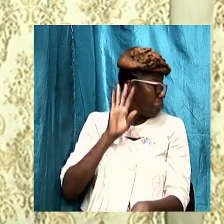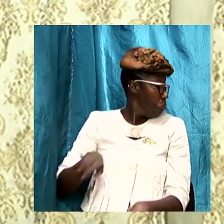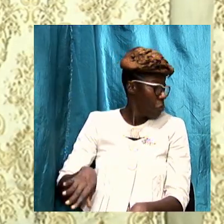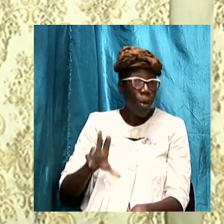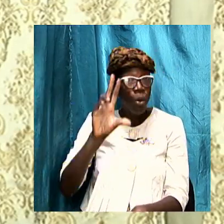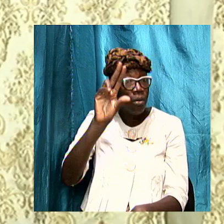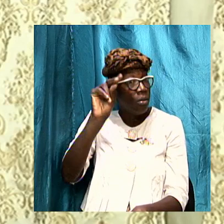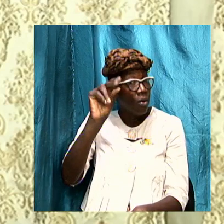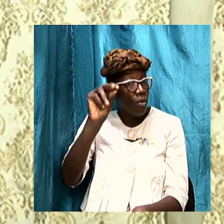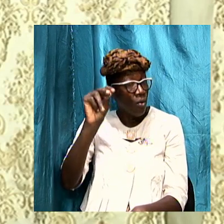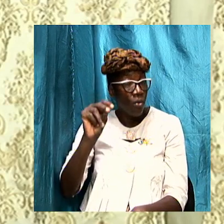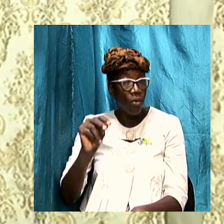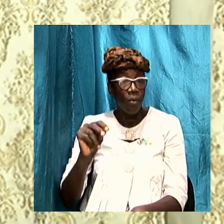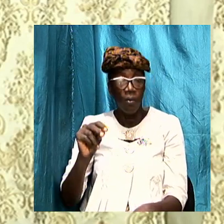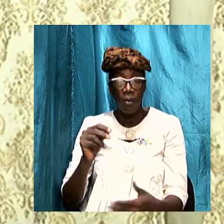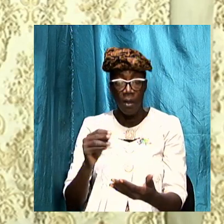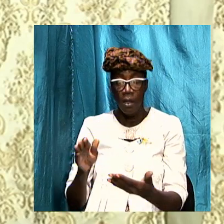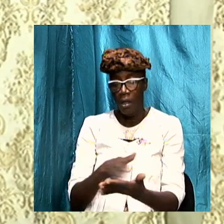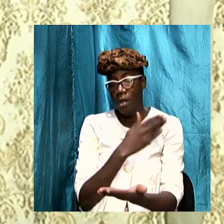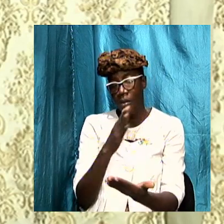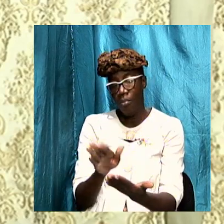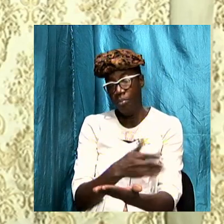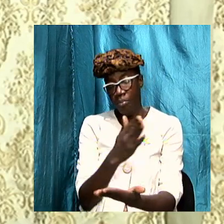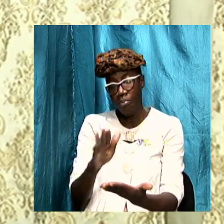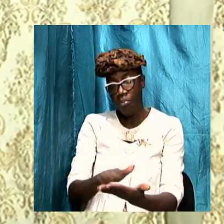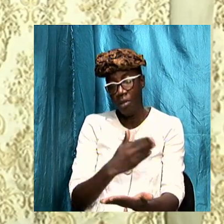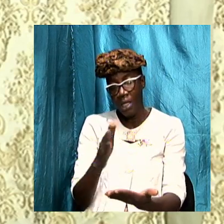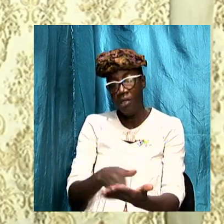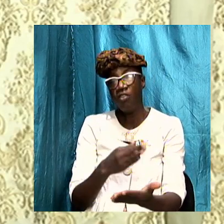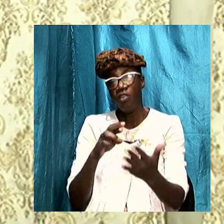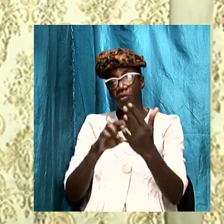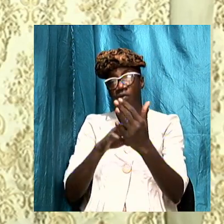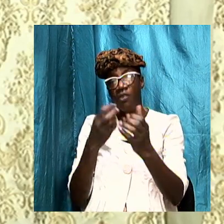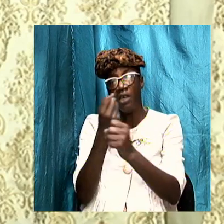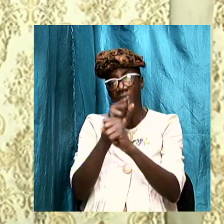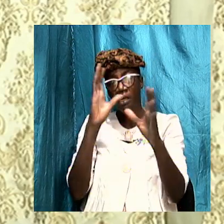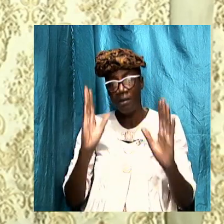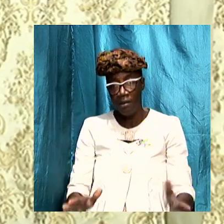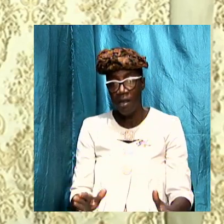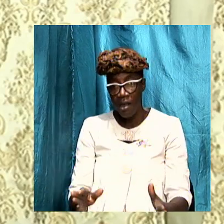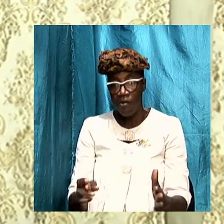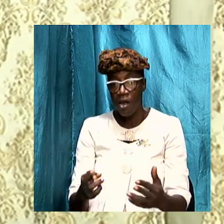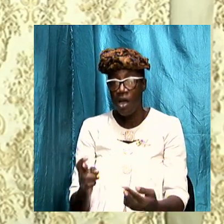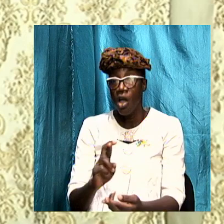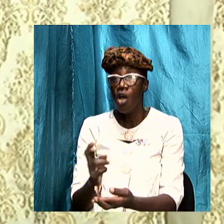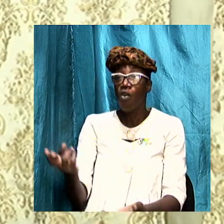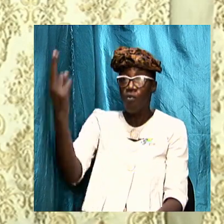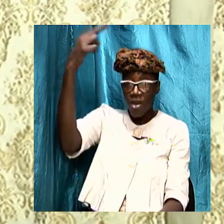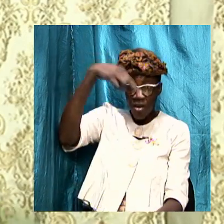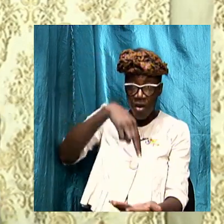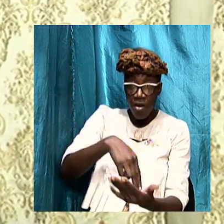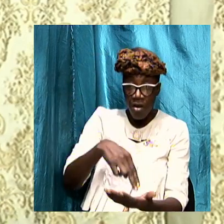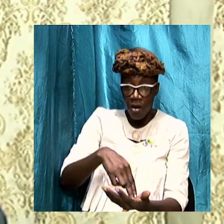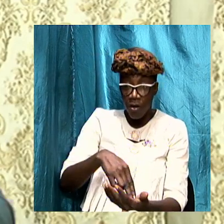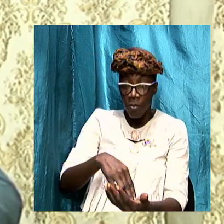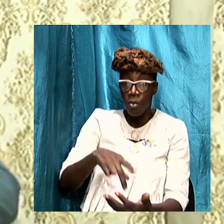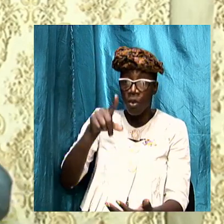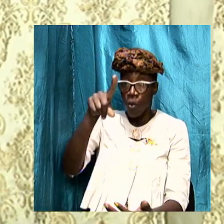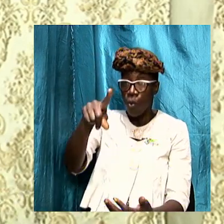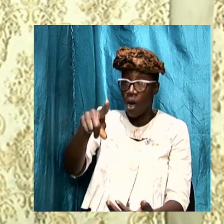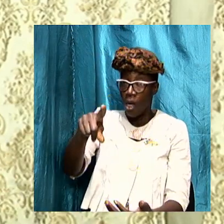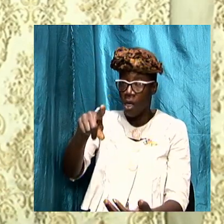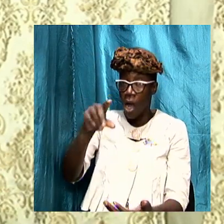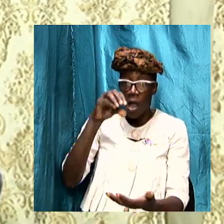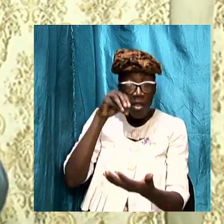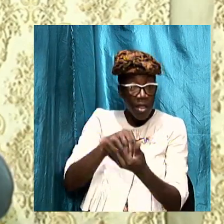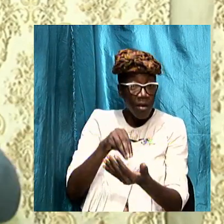pages reveal the Savior's return the millennium period and all that will be happening therein and